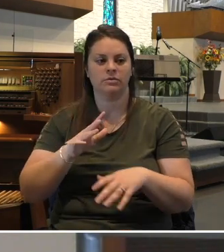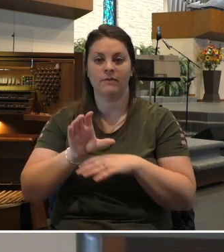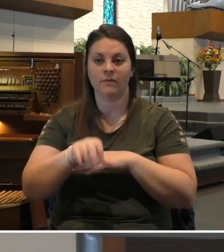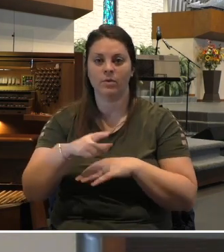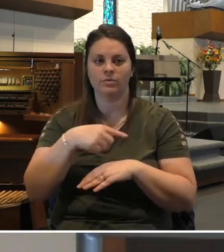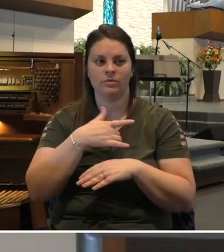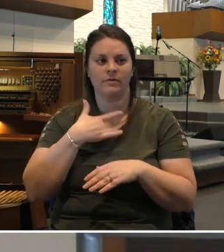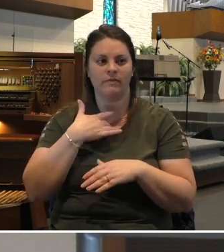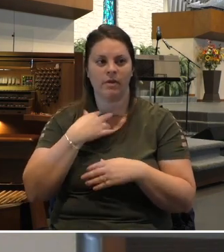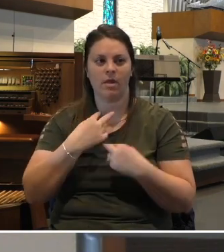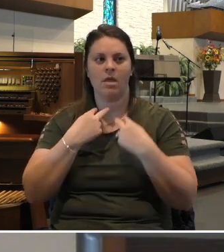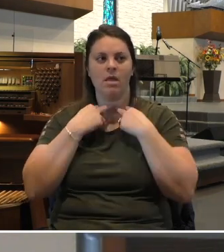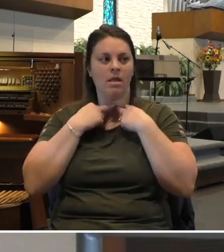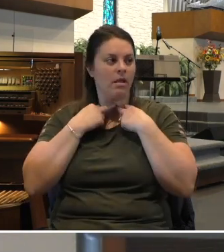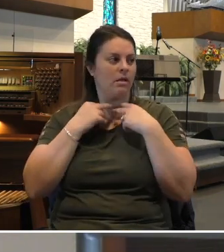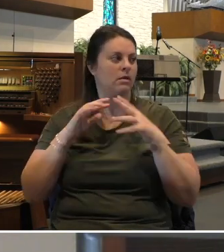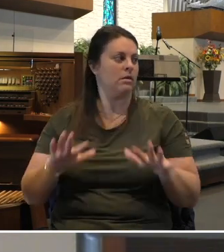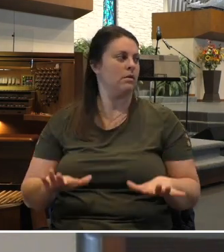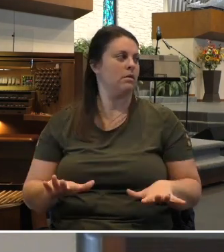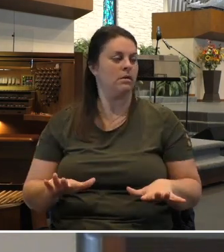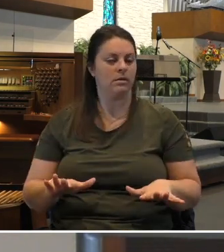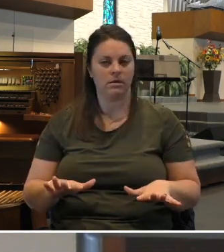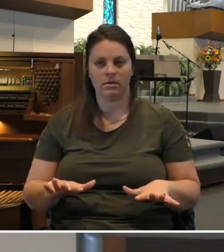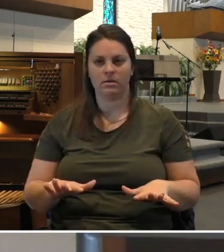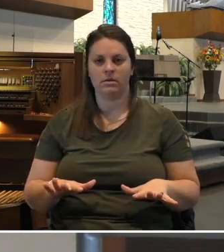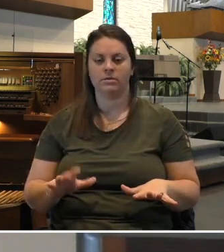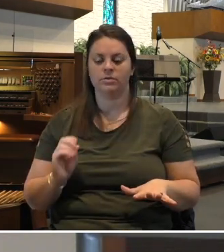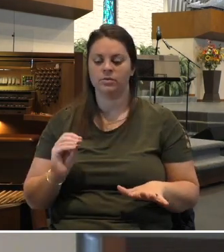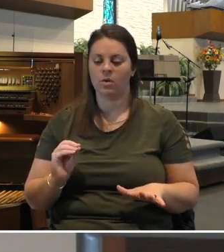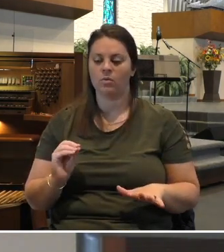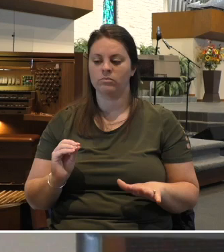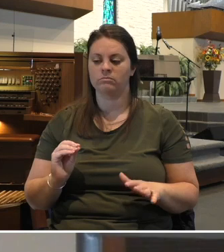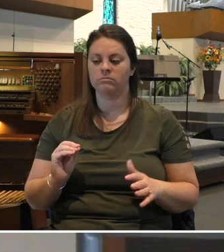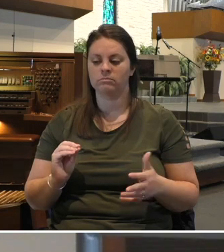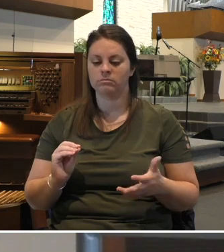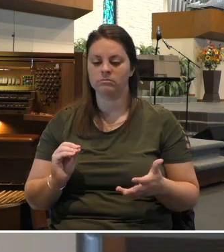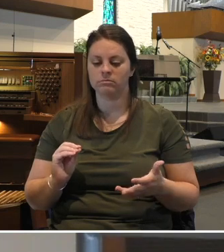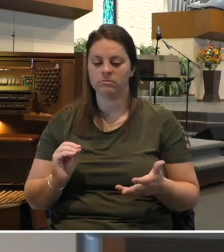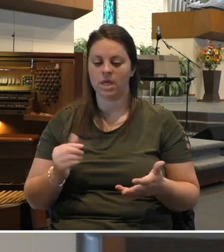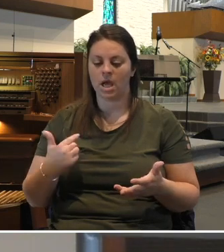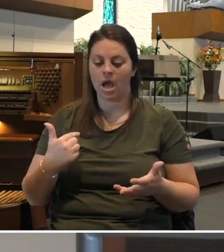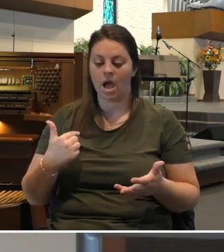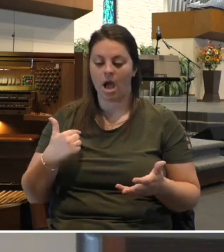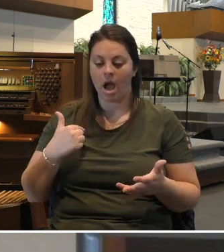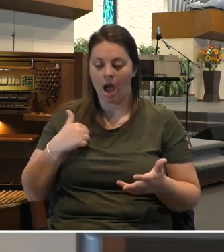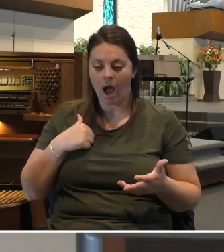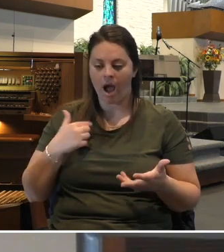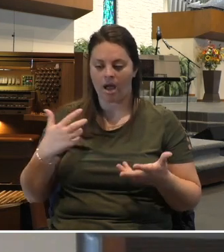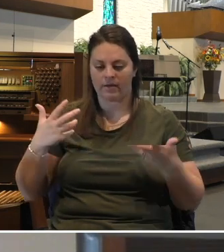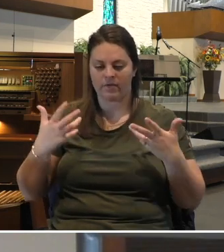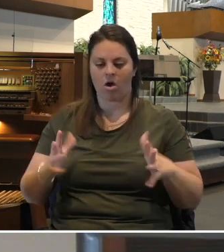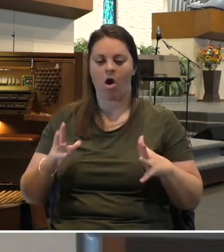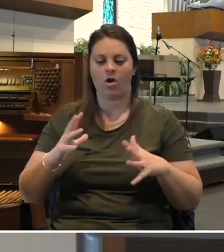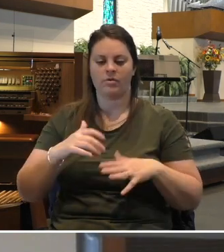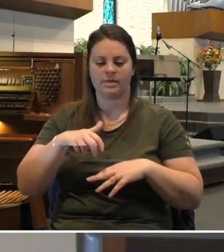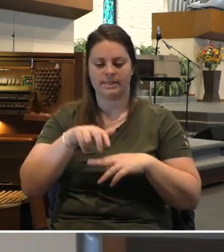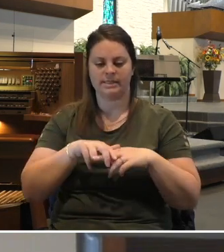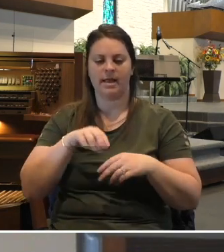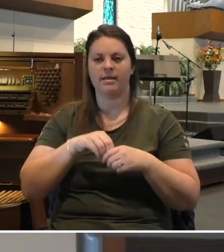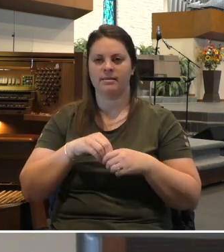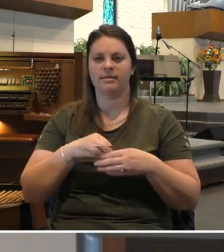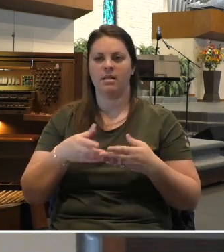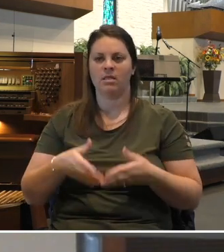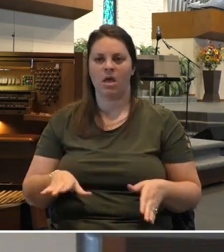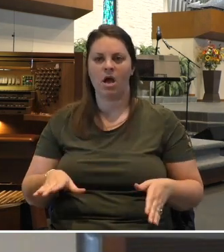when I sit with people who are in loss, when I myself have sat in loss, there are not sufficient